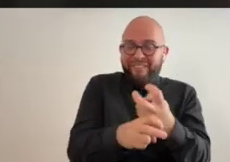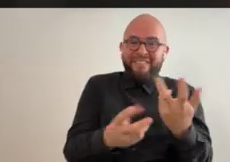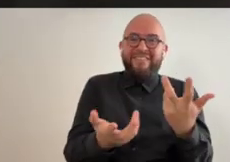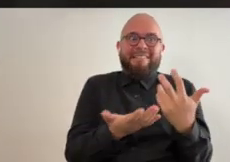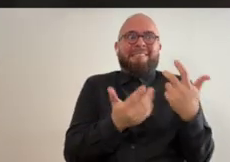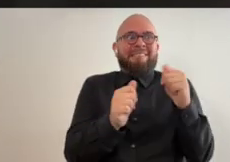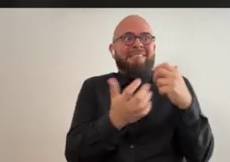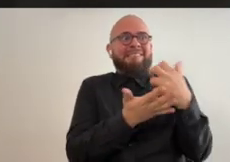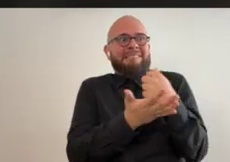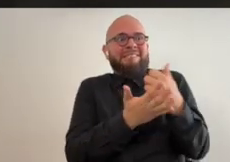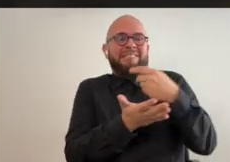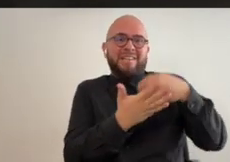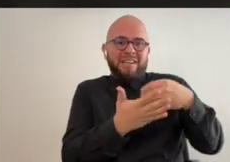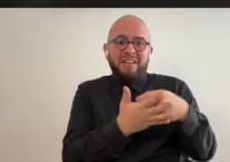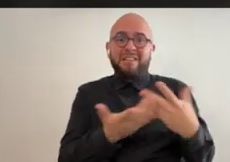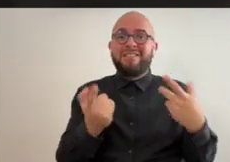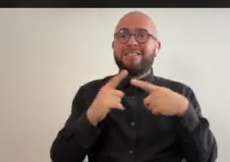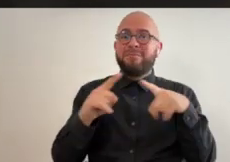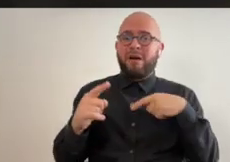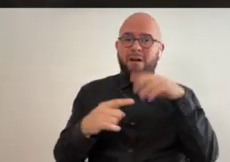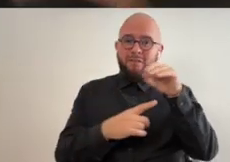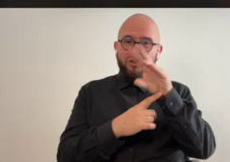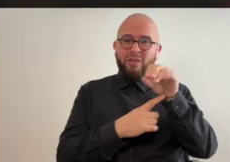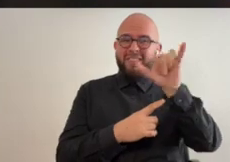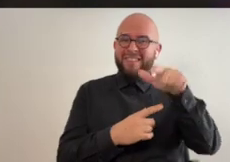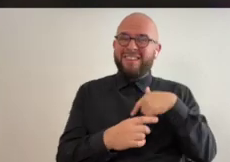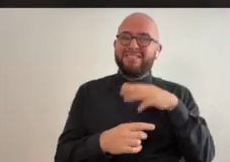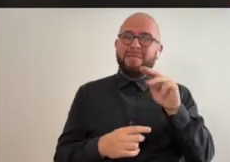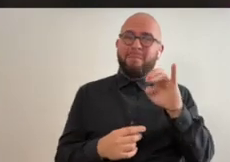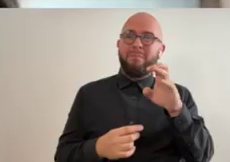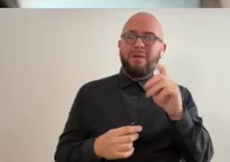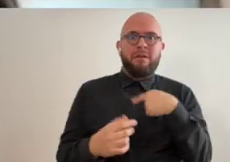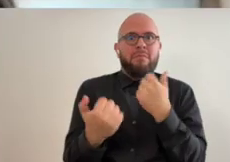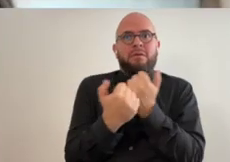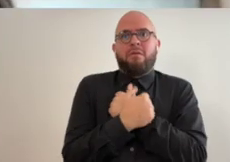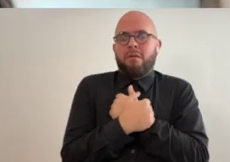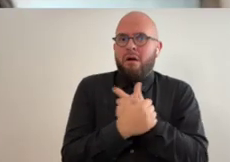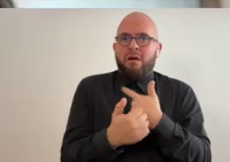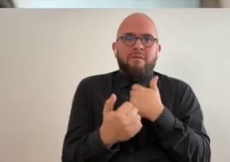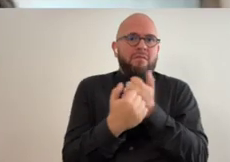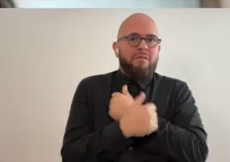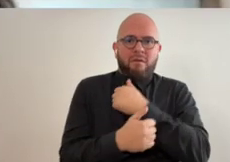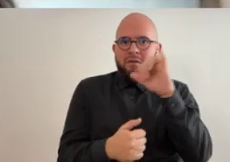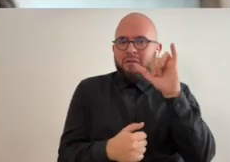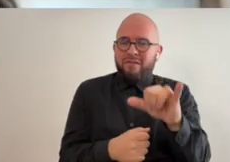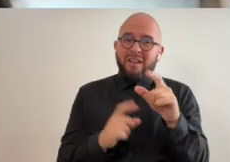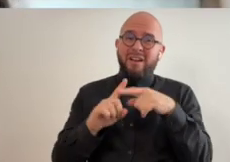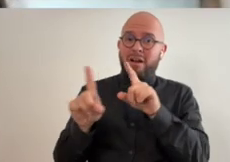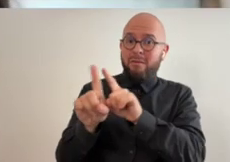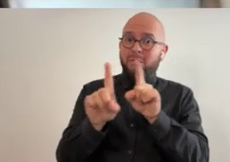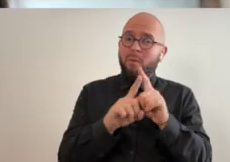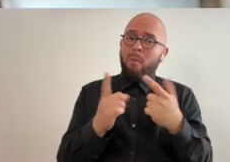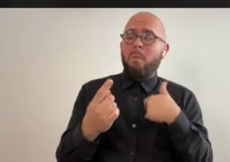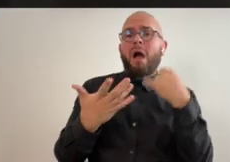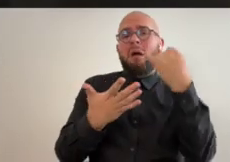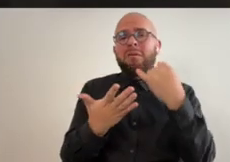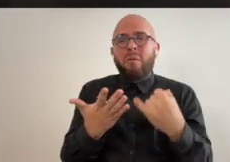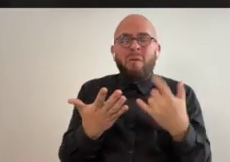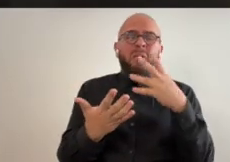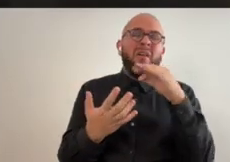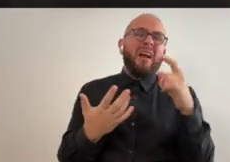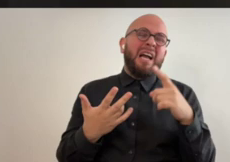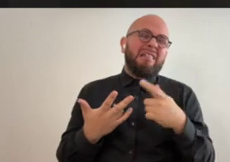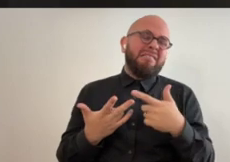what i've been trying to do it's so hard but yeah biography is the medium i love i love it